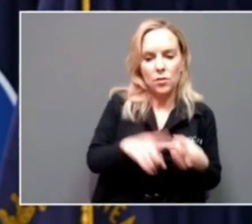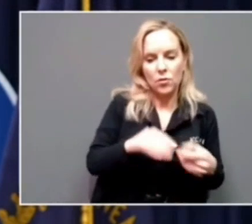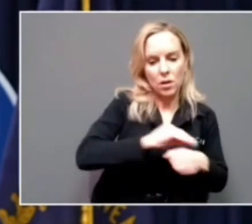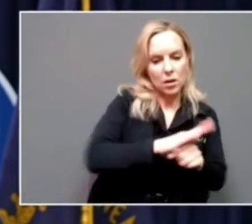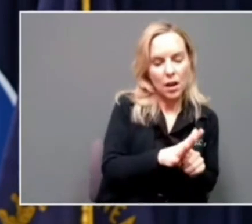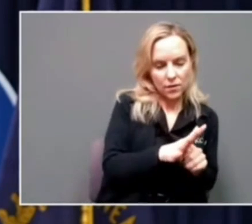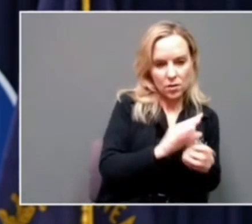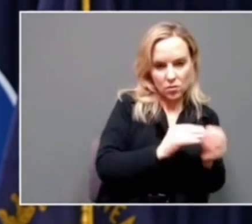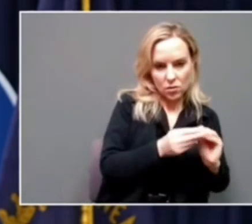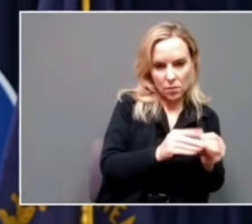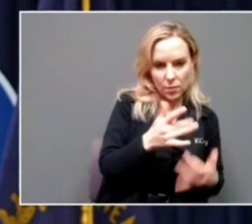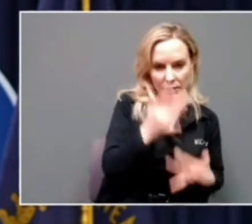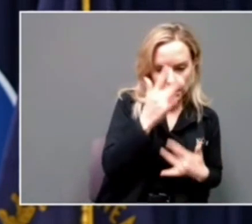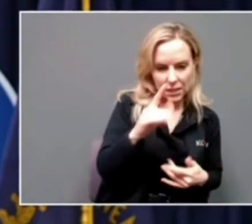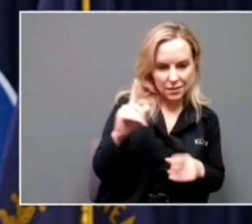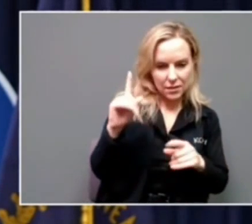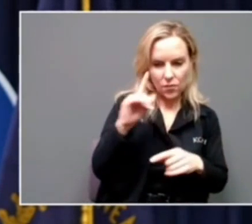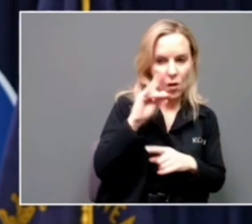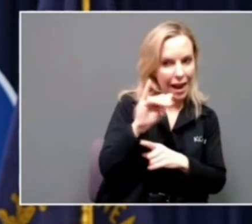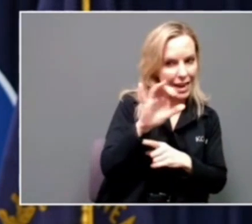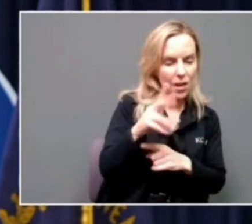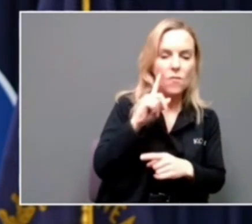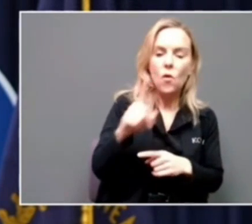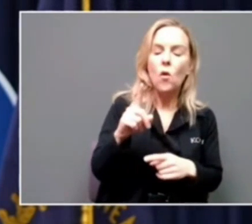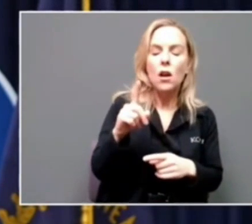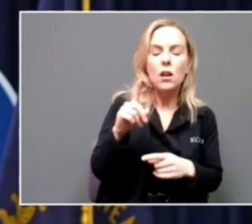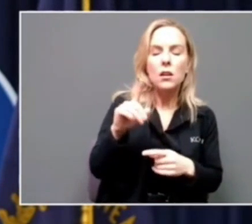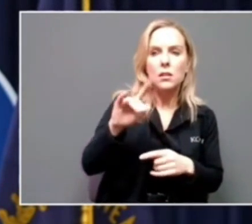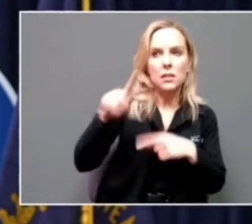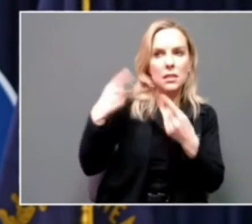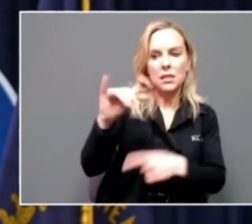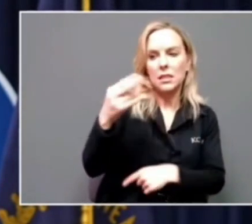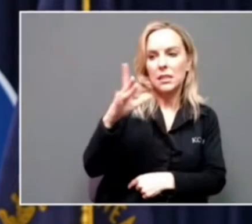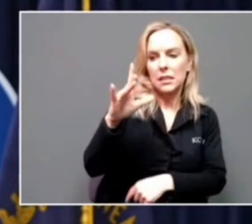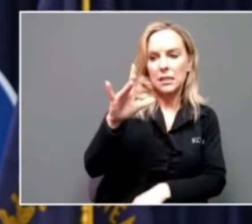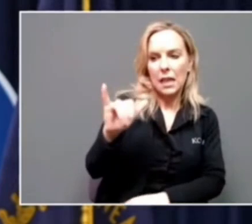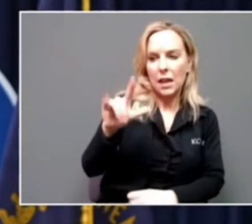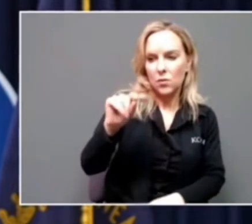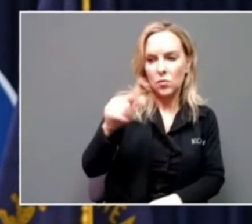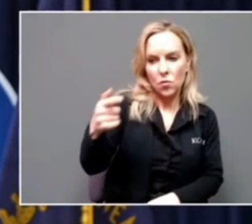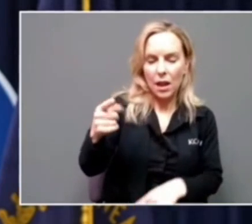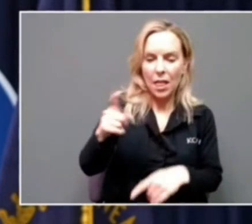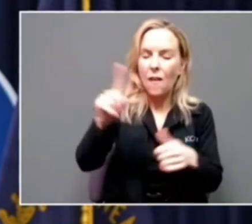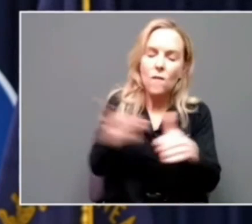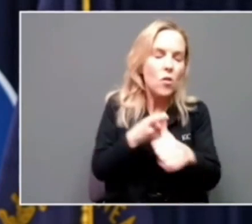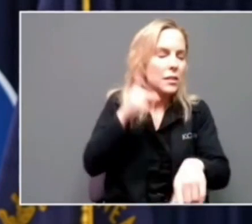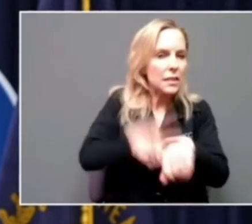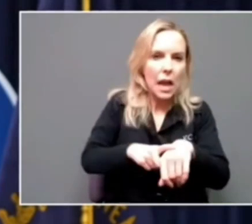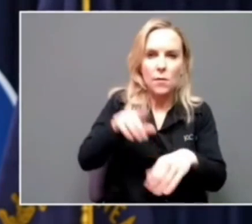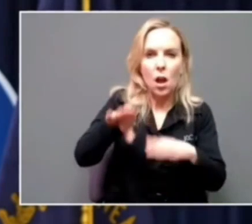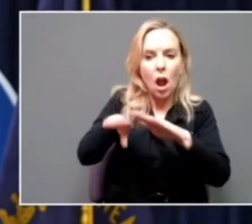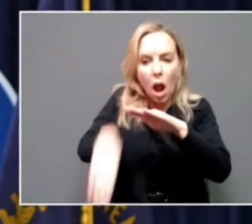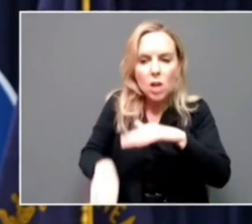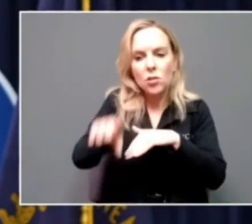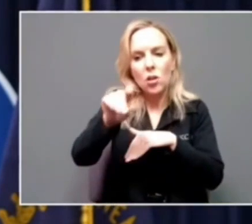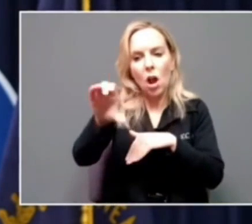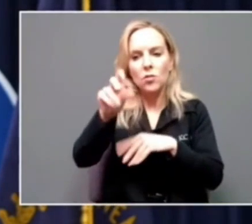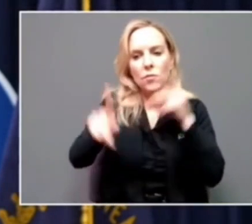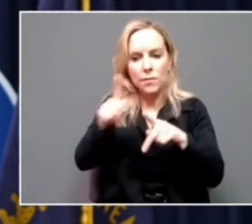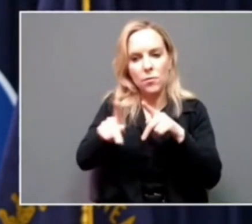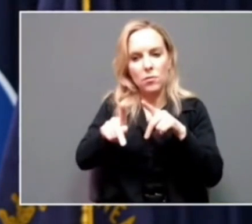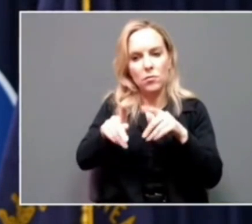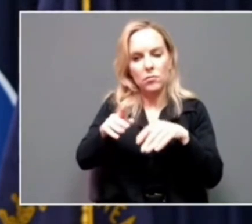2021. I think it's the first time we have been under 100 Kentuckians on a ventilator because of COVID